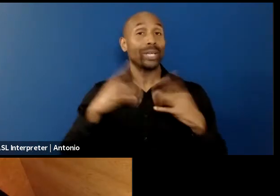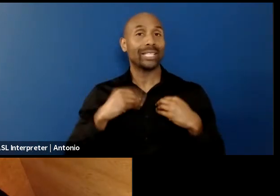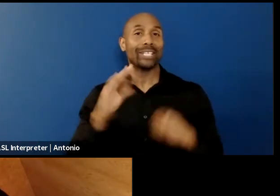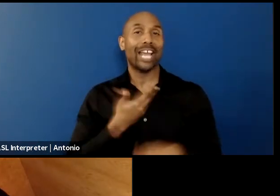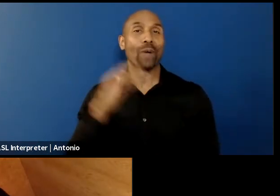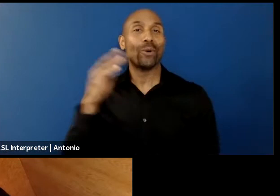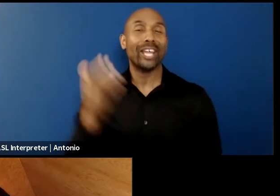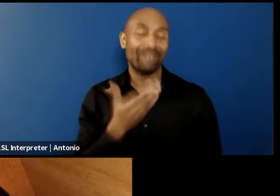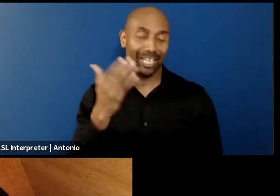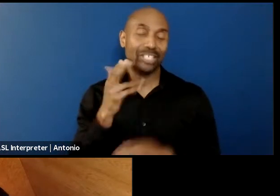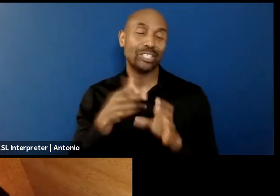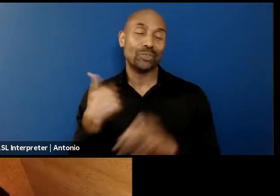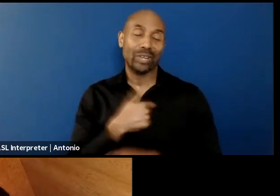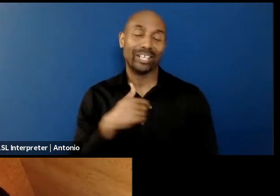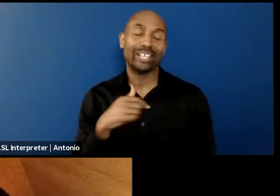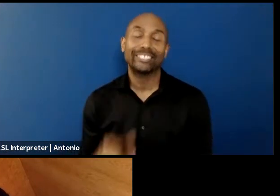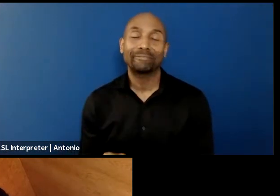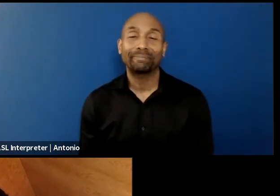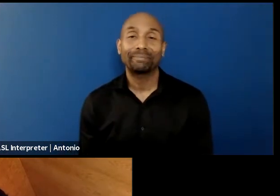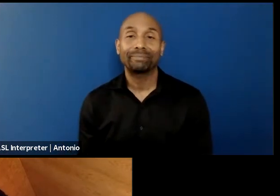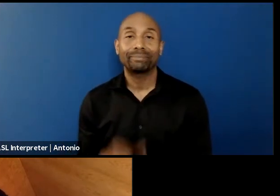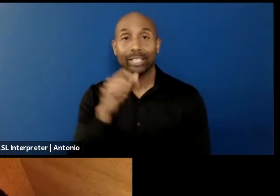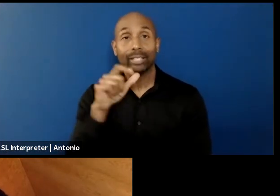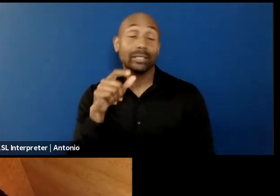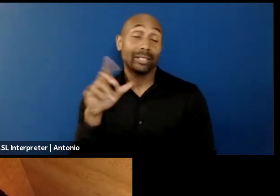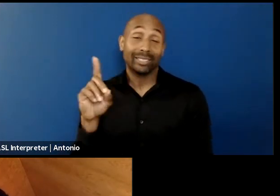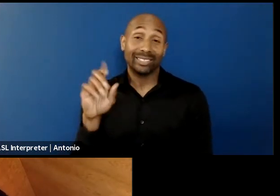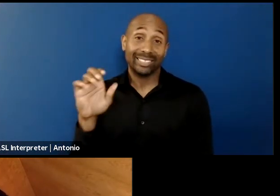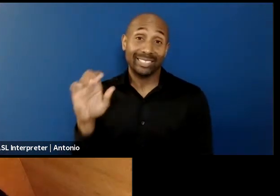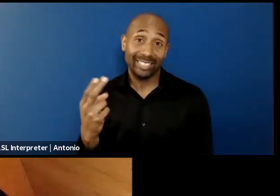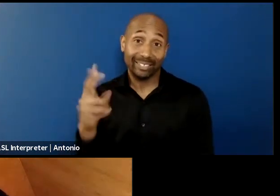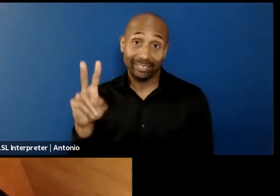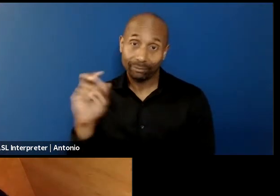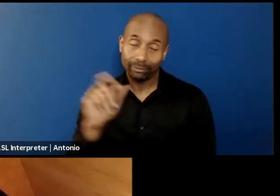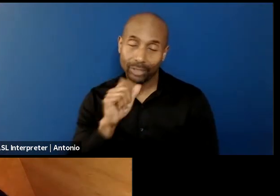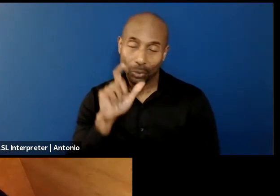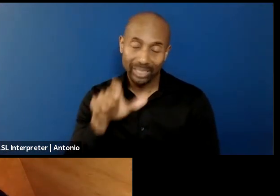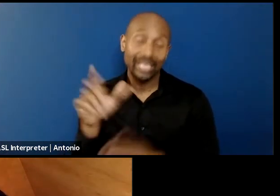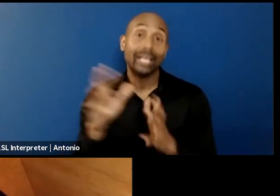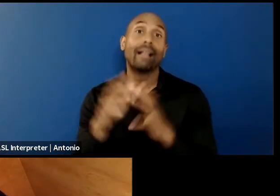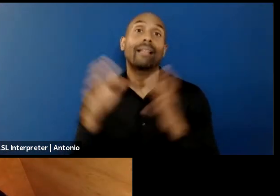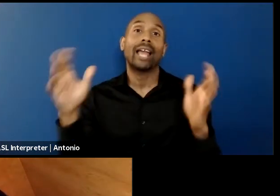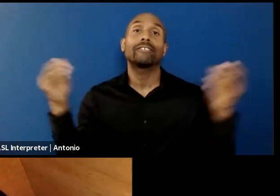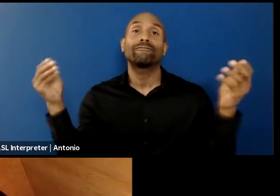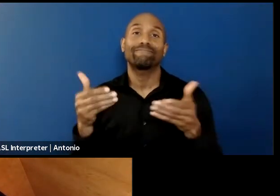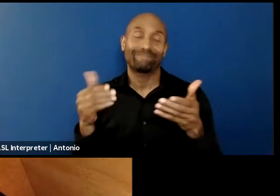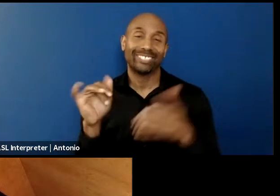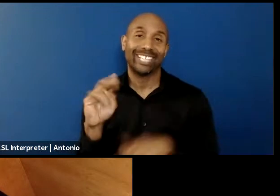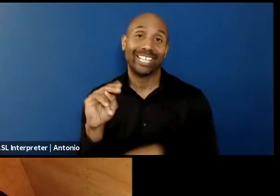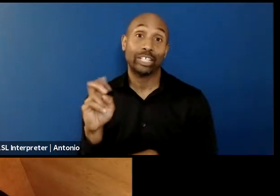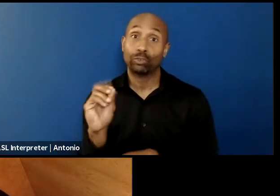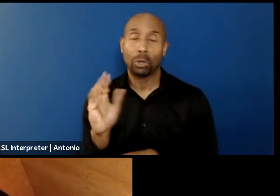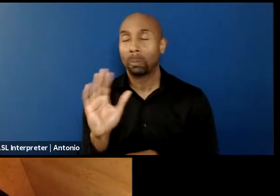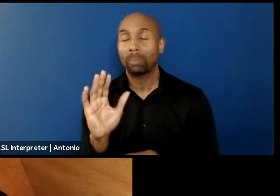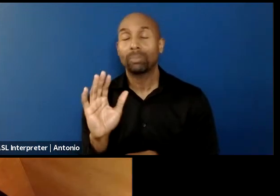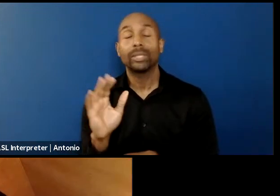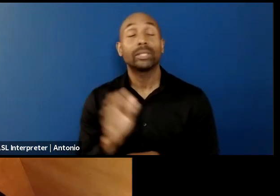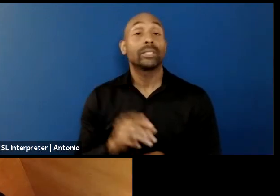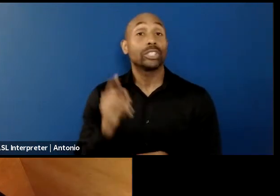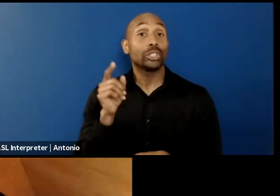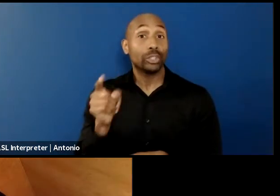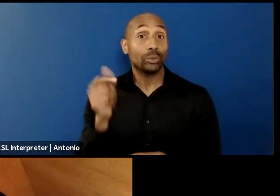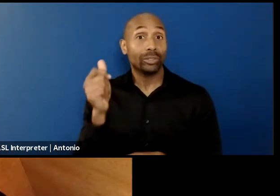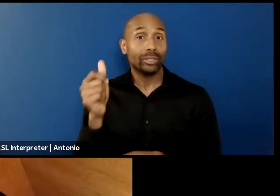Of course, you don't need a lot of introduction because I think you're one of the artists who definitely created